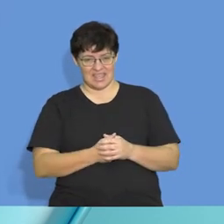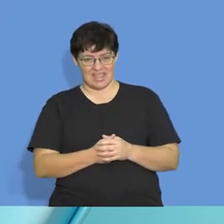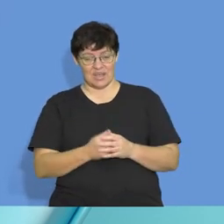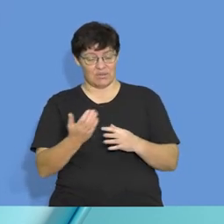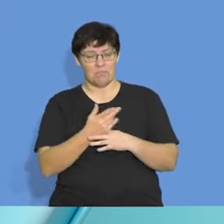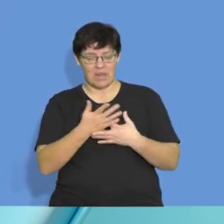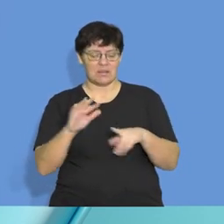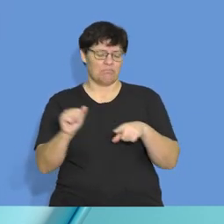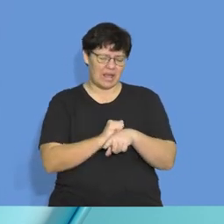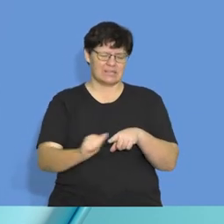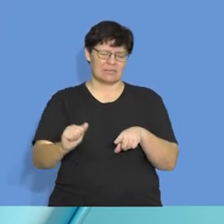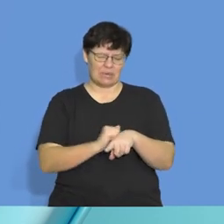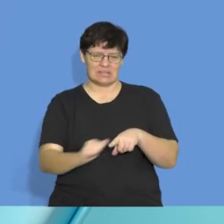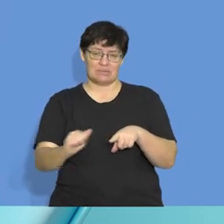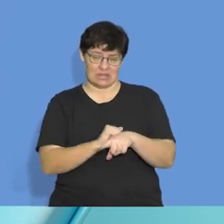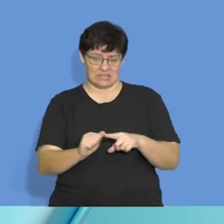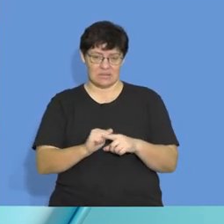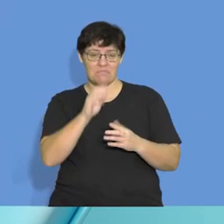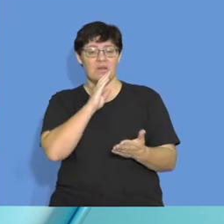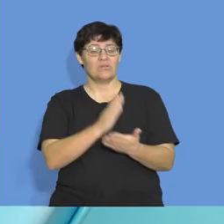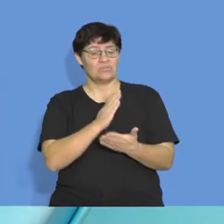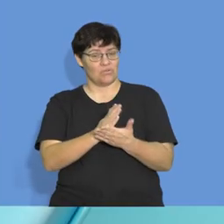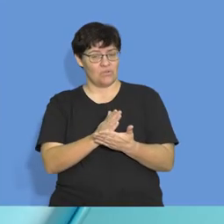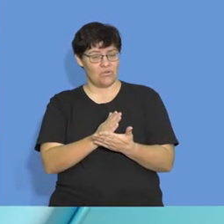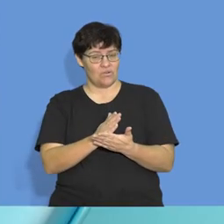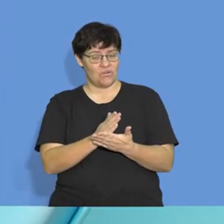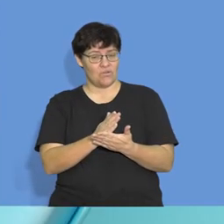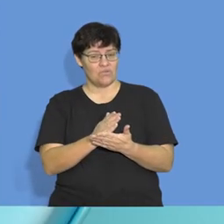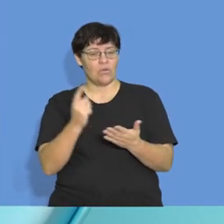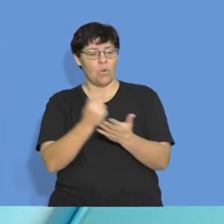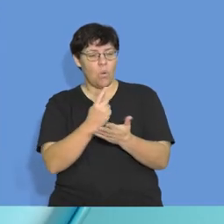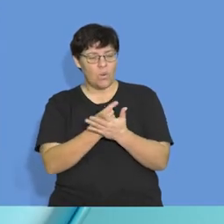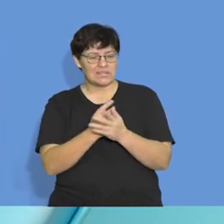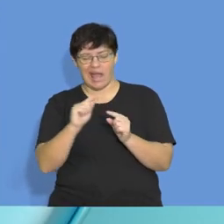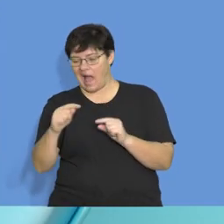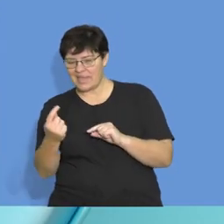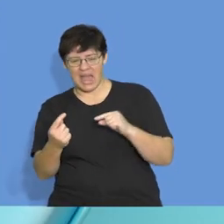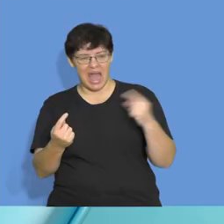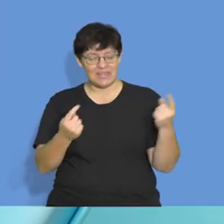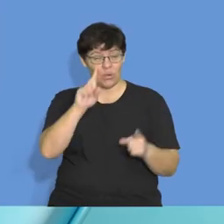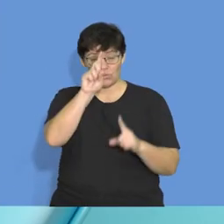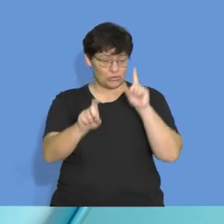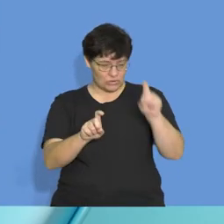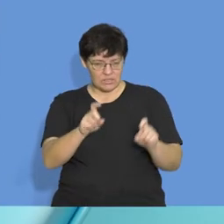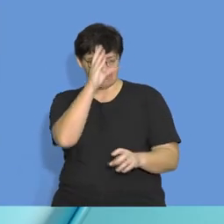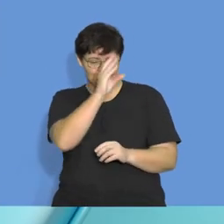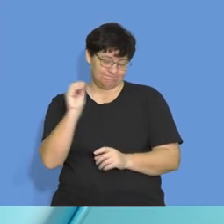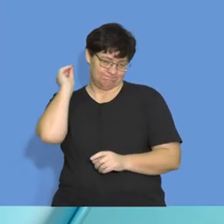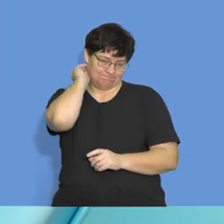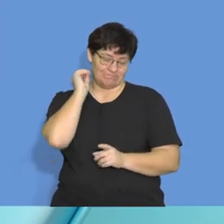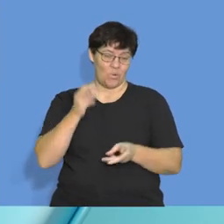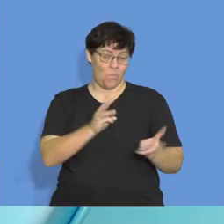Make sure that when you are working, you are always taking the other types of questions into consideration in